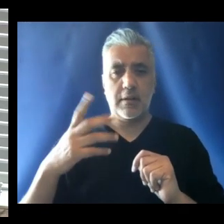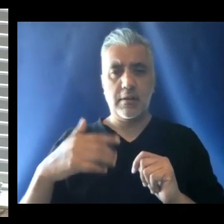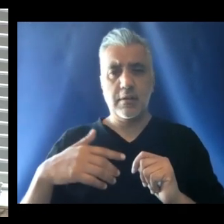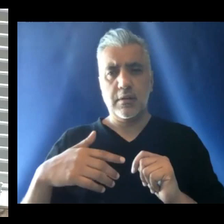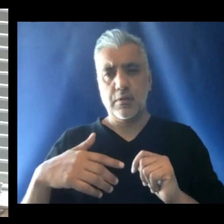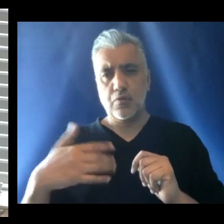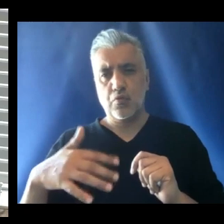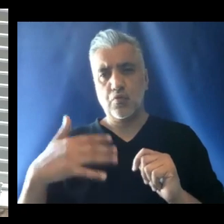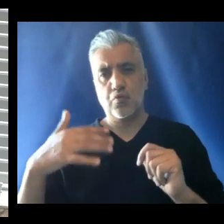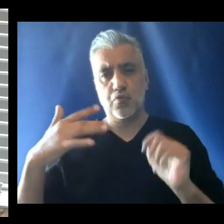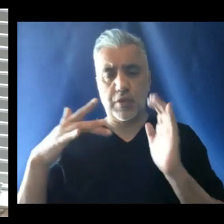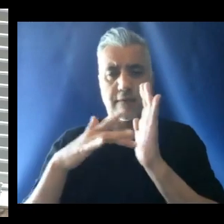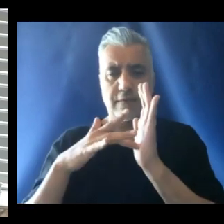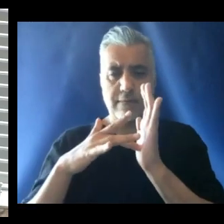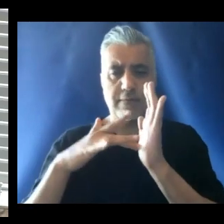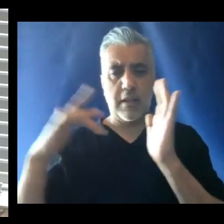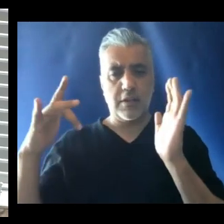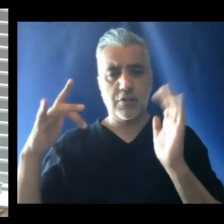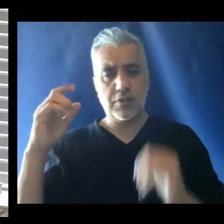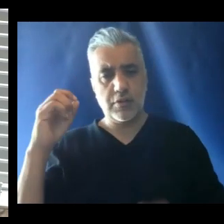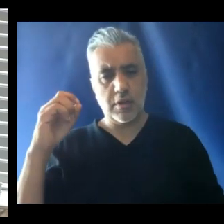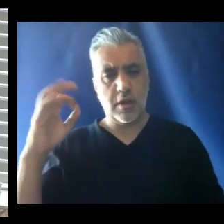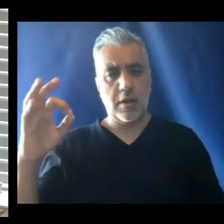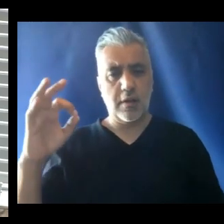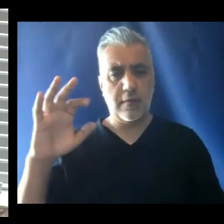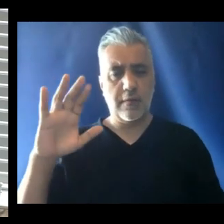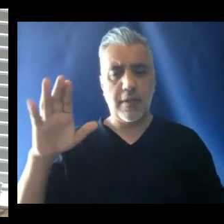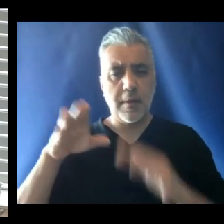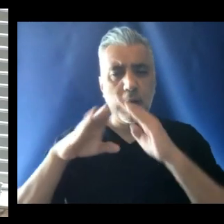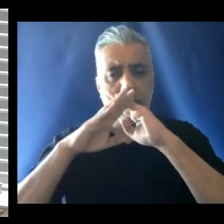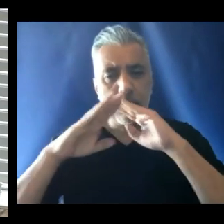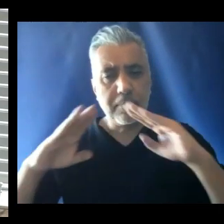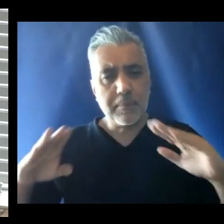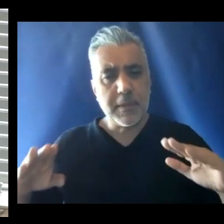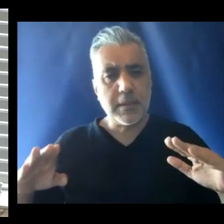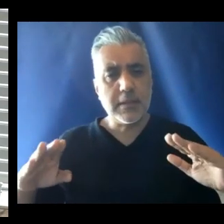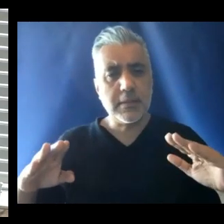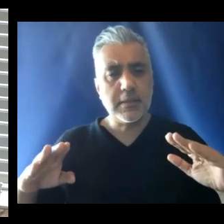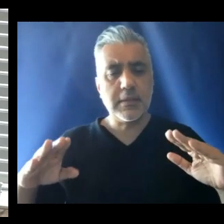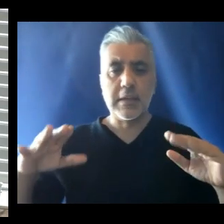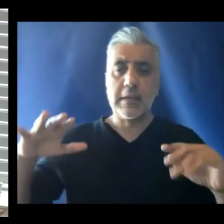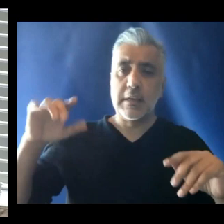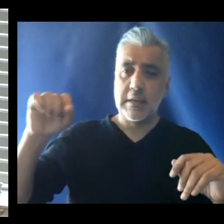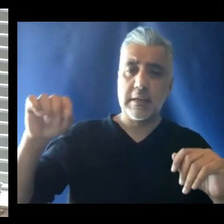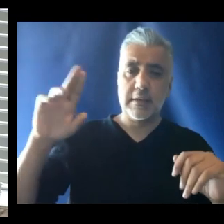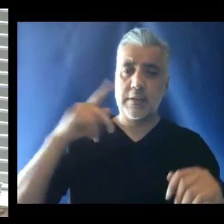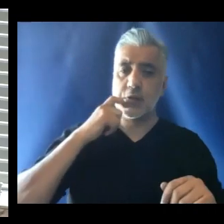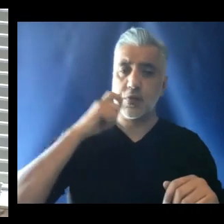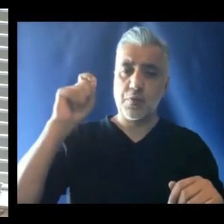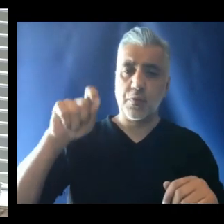some violations of the peace in the area.